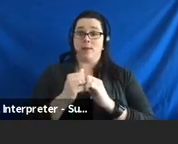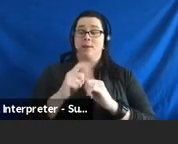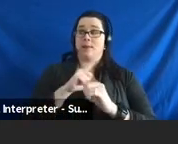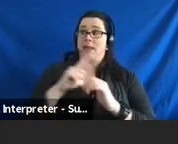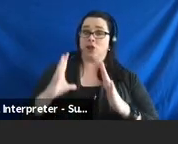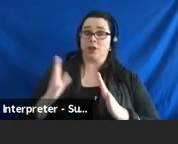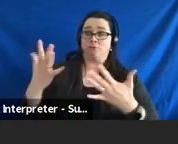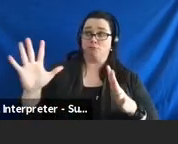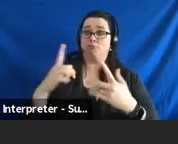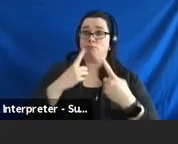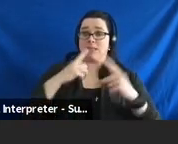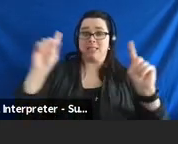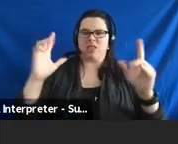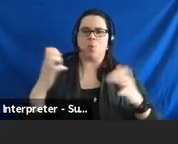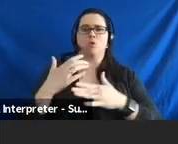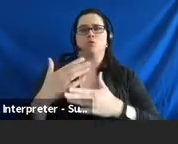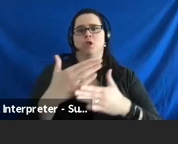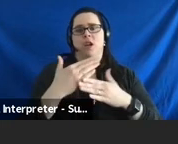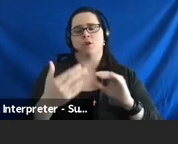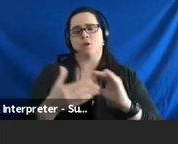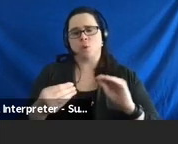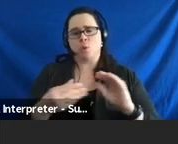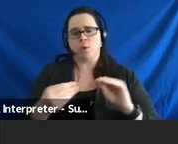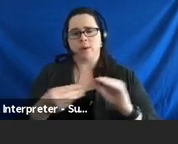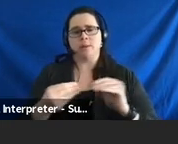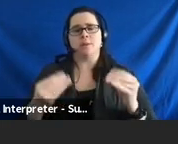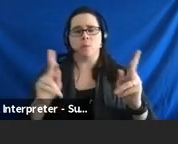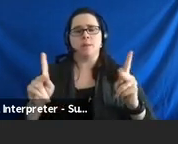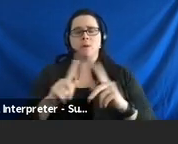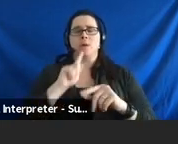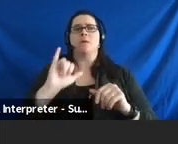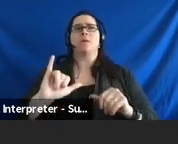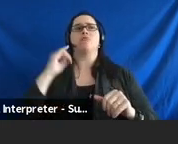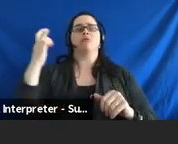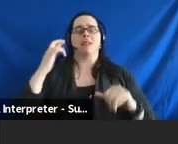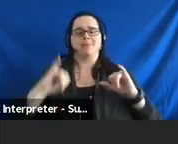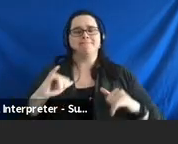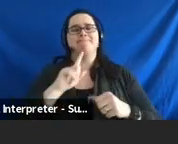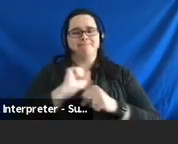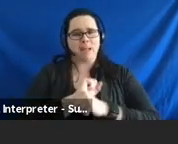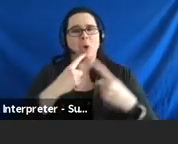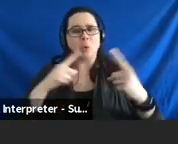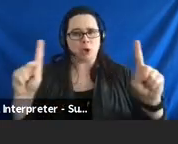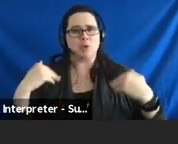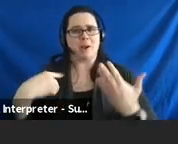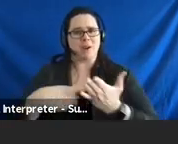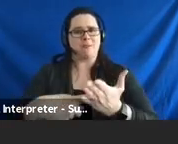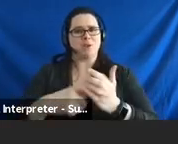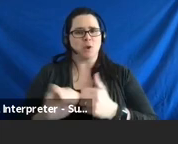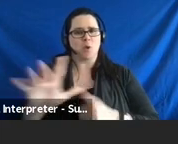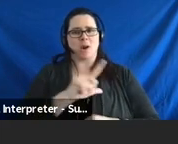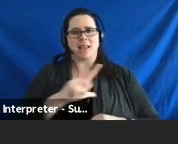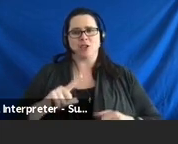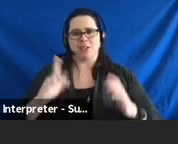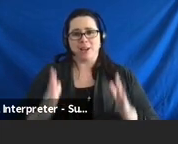and they've had some success with that, we want to share those stories. So, people can realize that it really does work to have those conversations with your legislators.